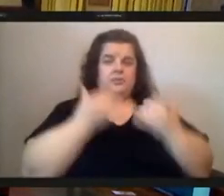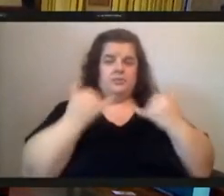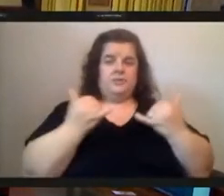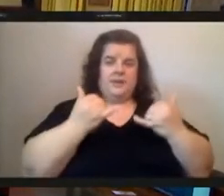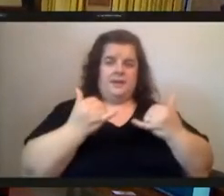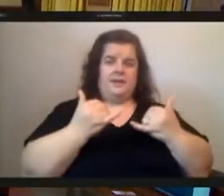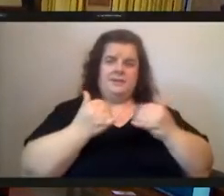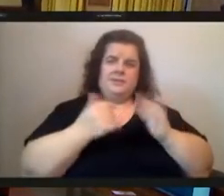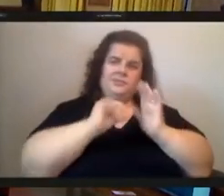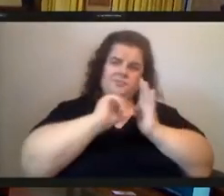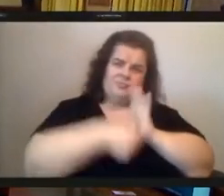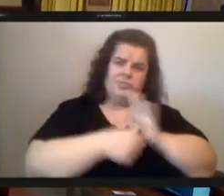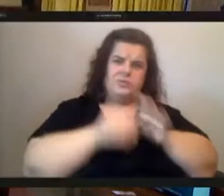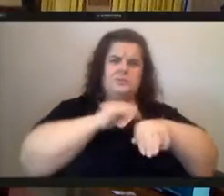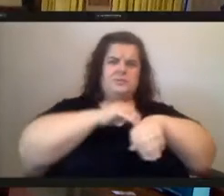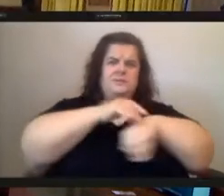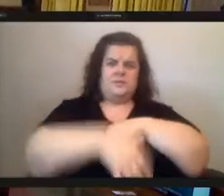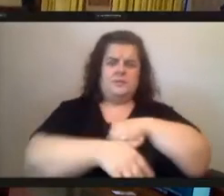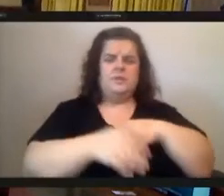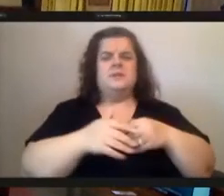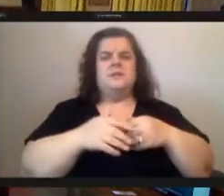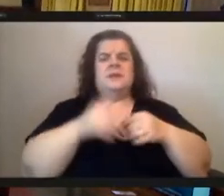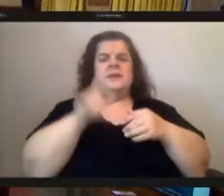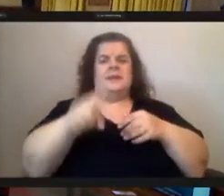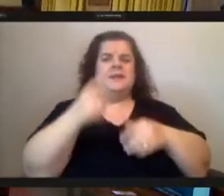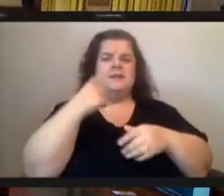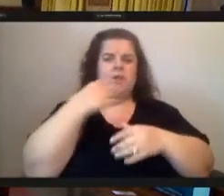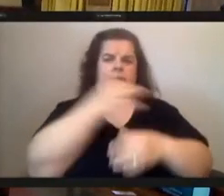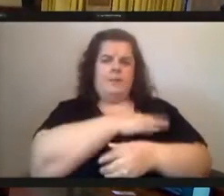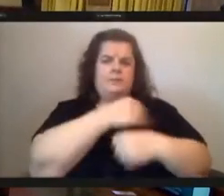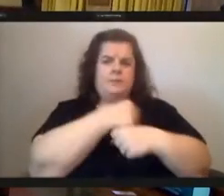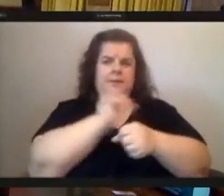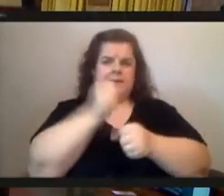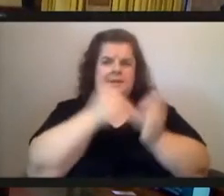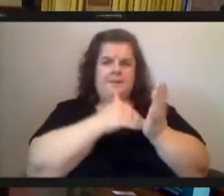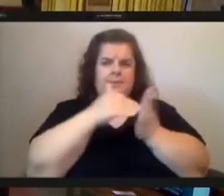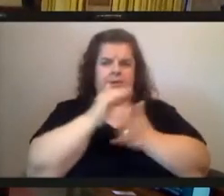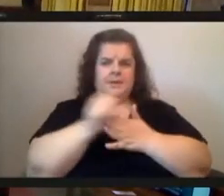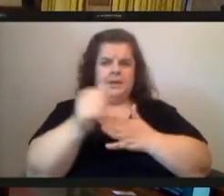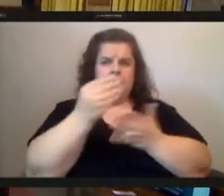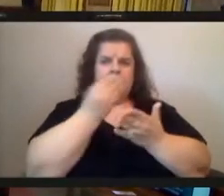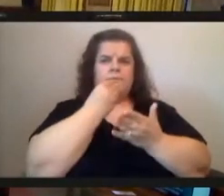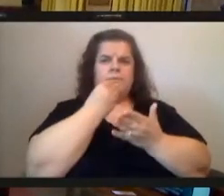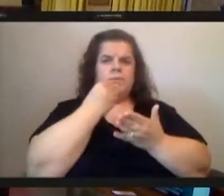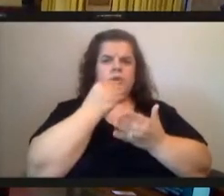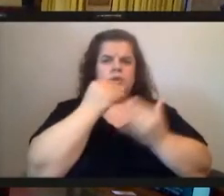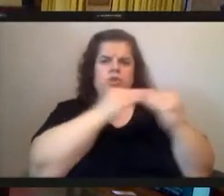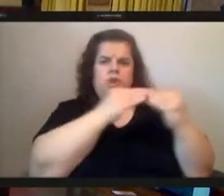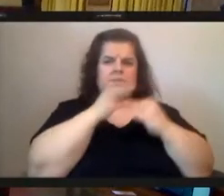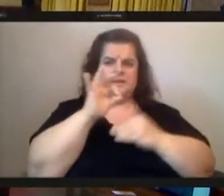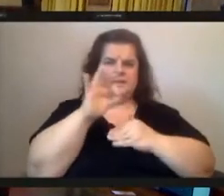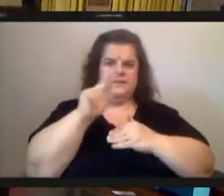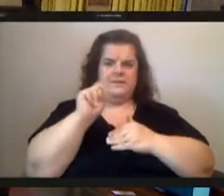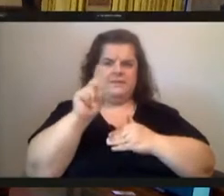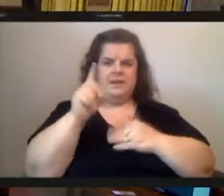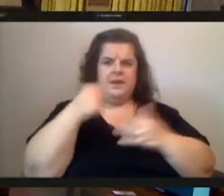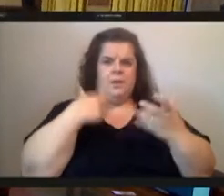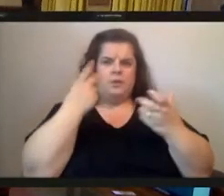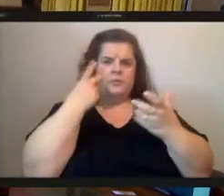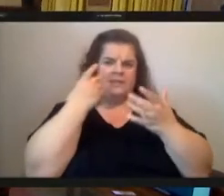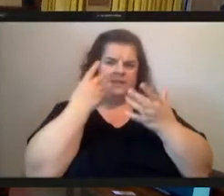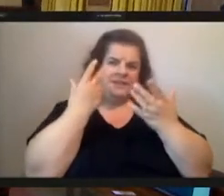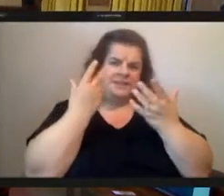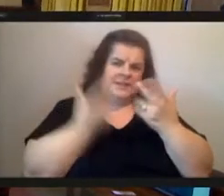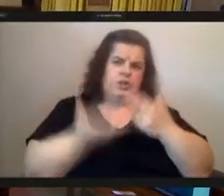need for the city of pittsburgh to create a 10 million dollar food justice fund i would like to see increased access to fresh